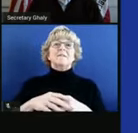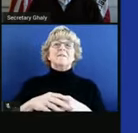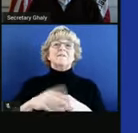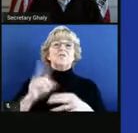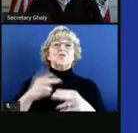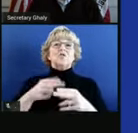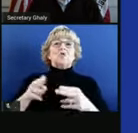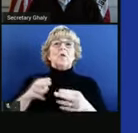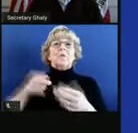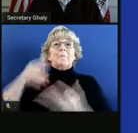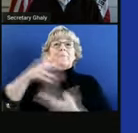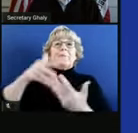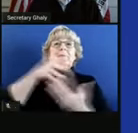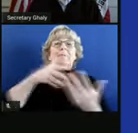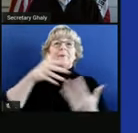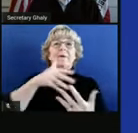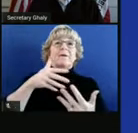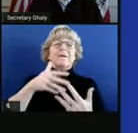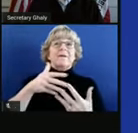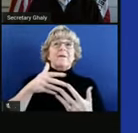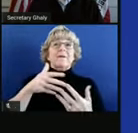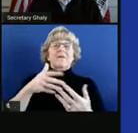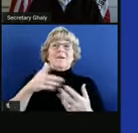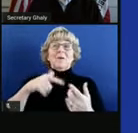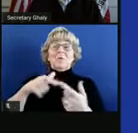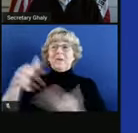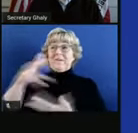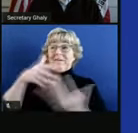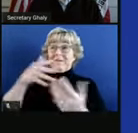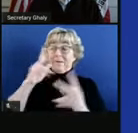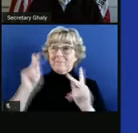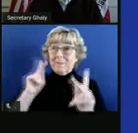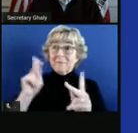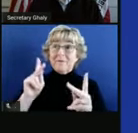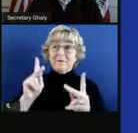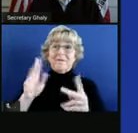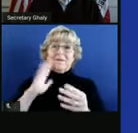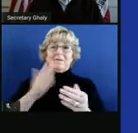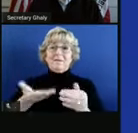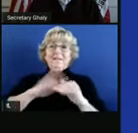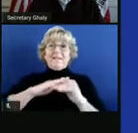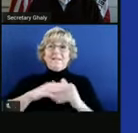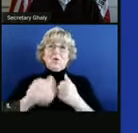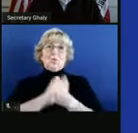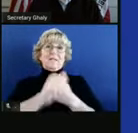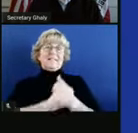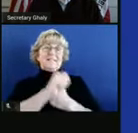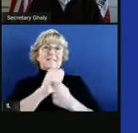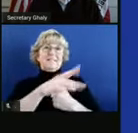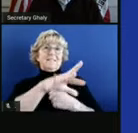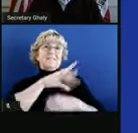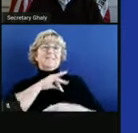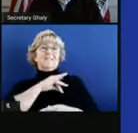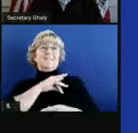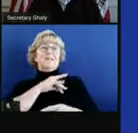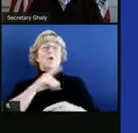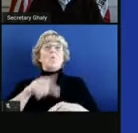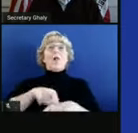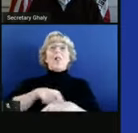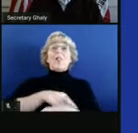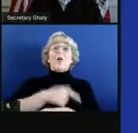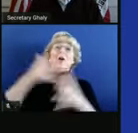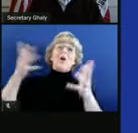mixing, that those two things come together and cause you to have increased risk when you have long duration